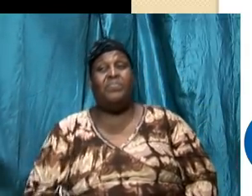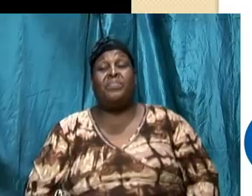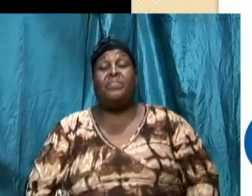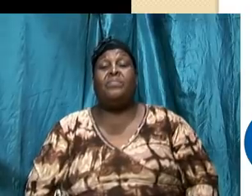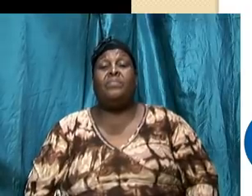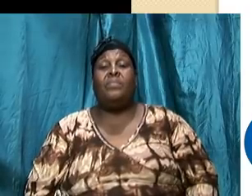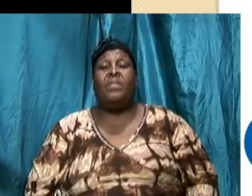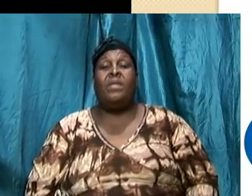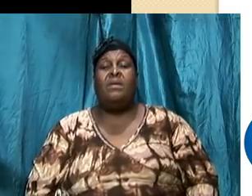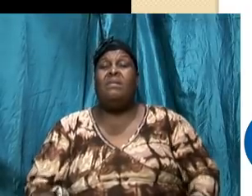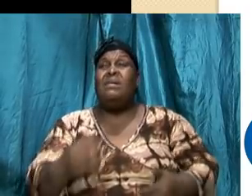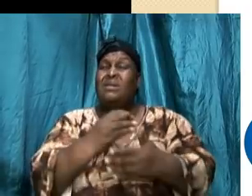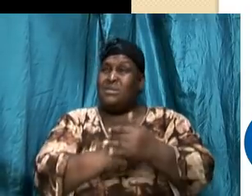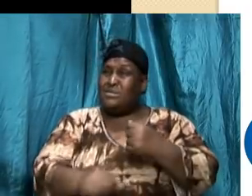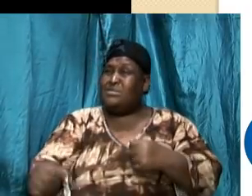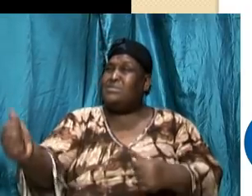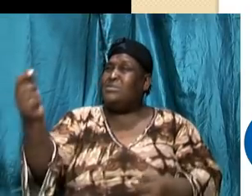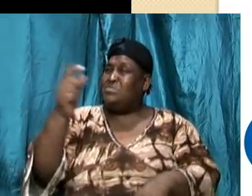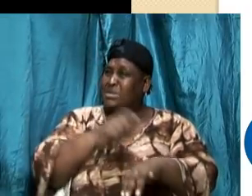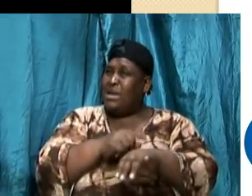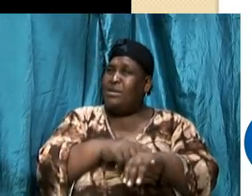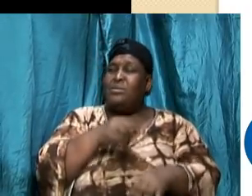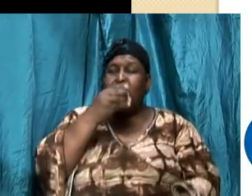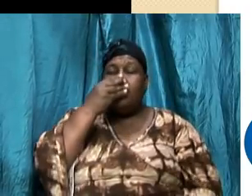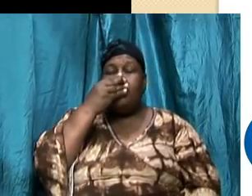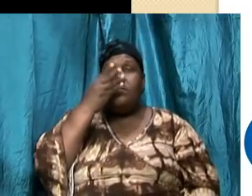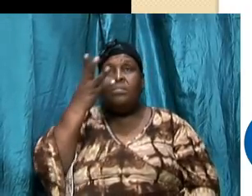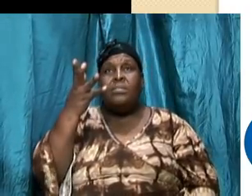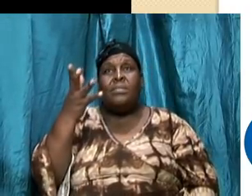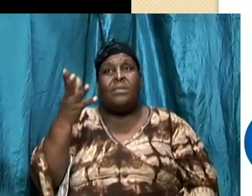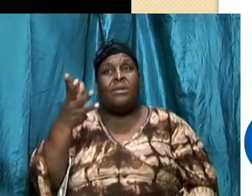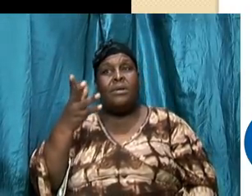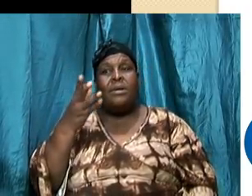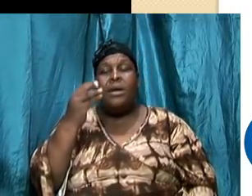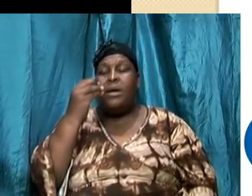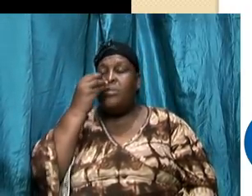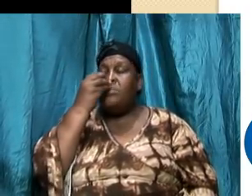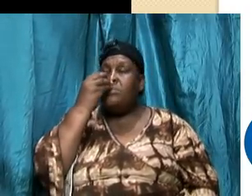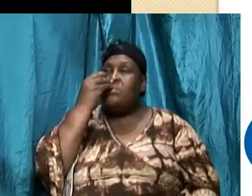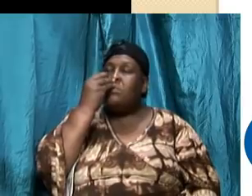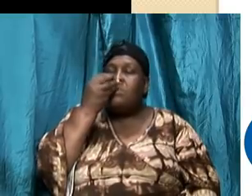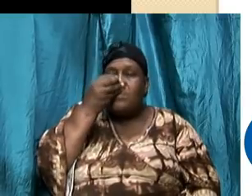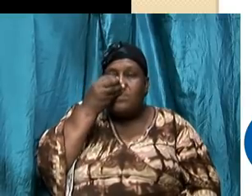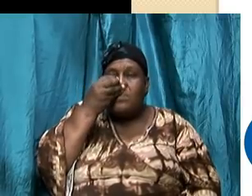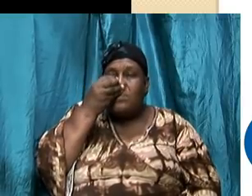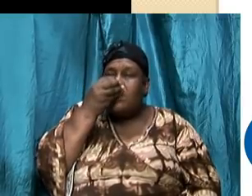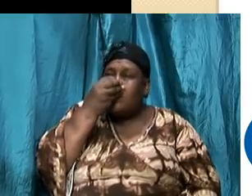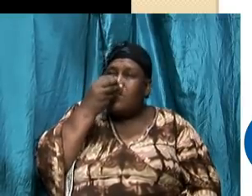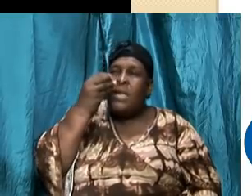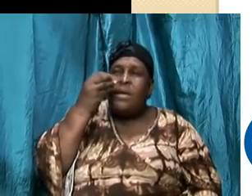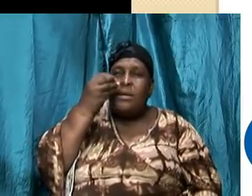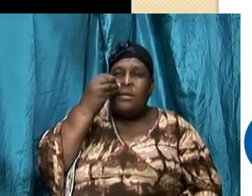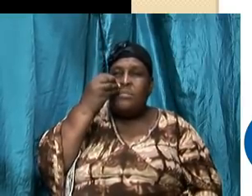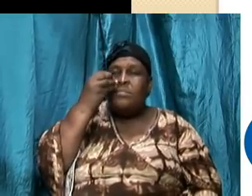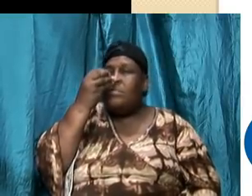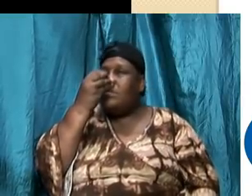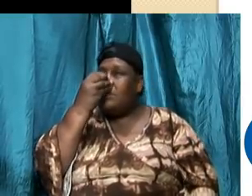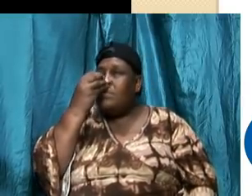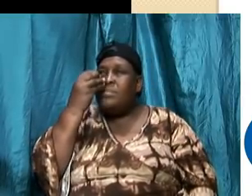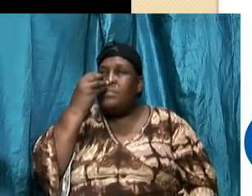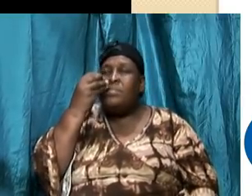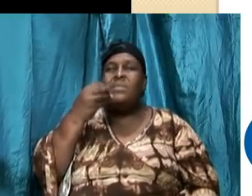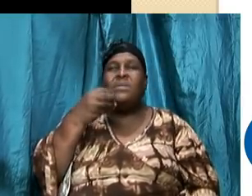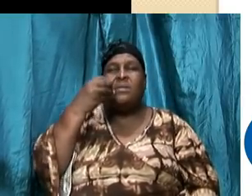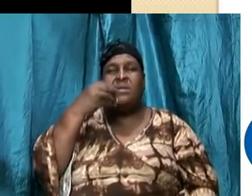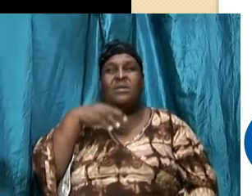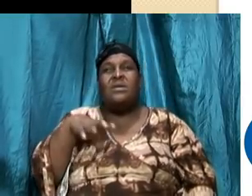a certain perfume and if we are not in God it takes us back to